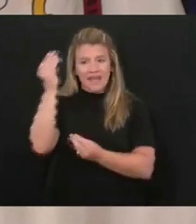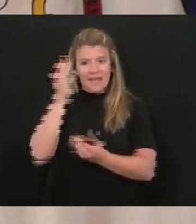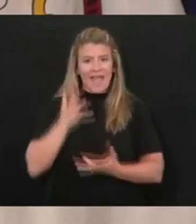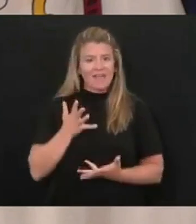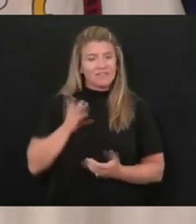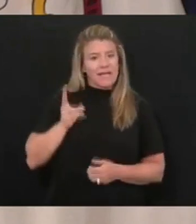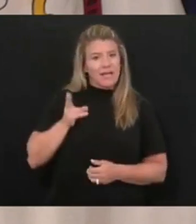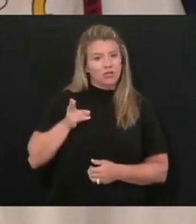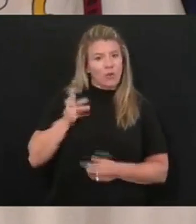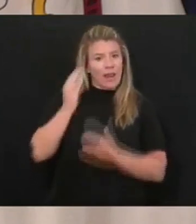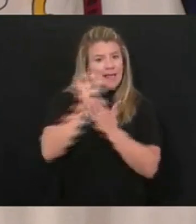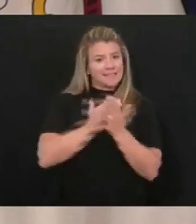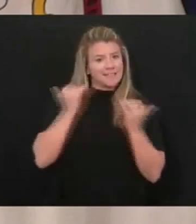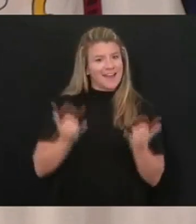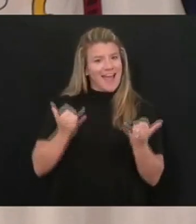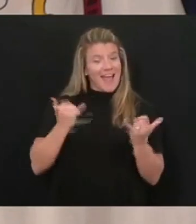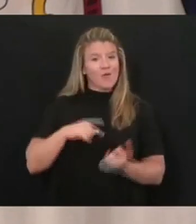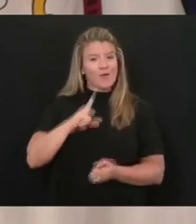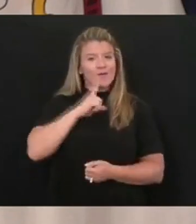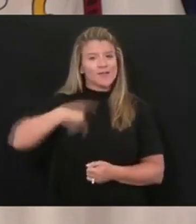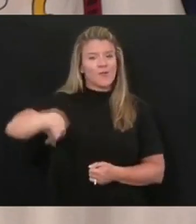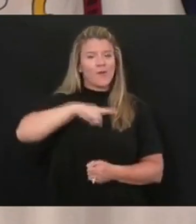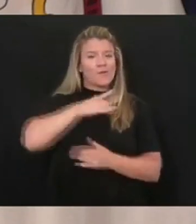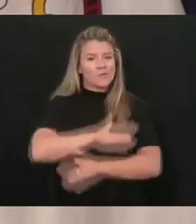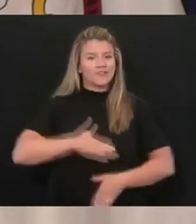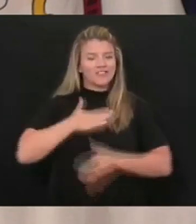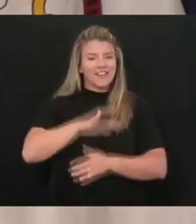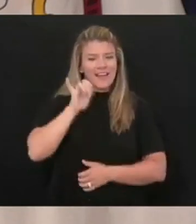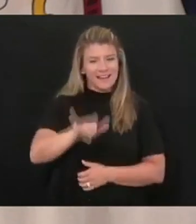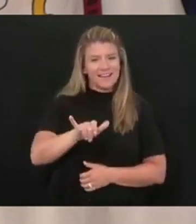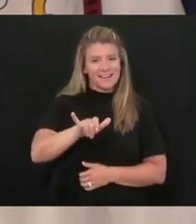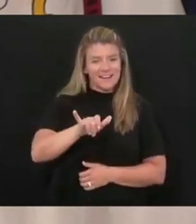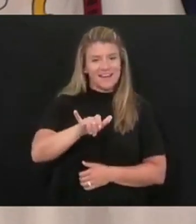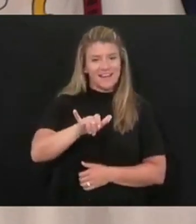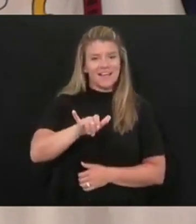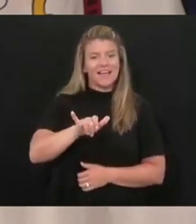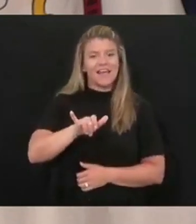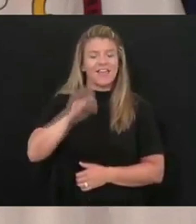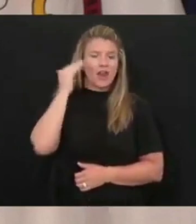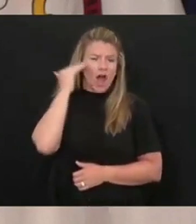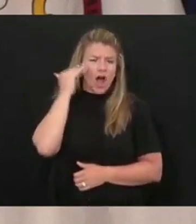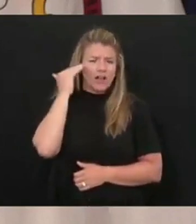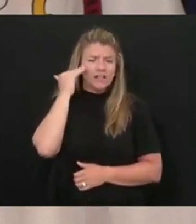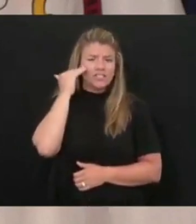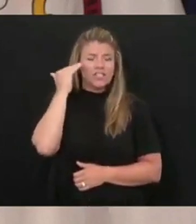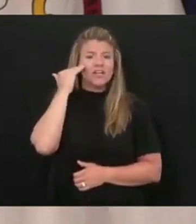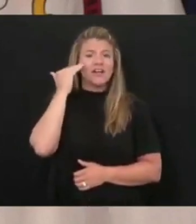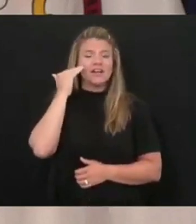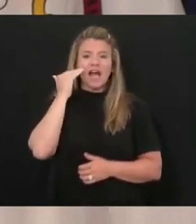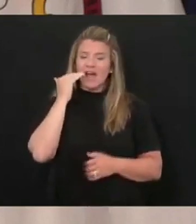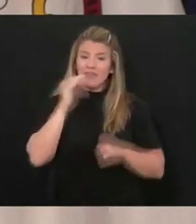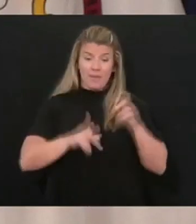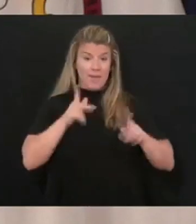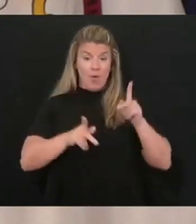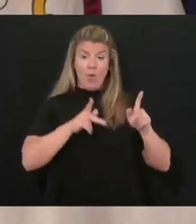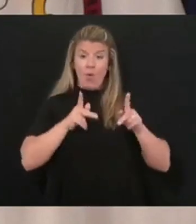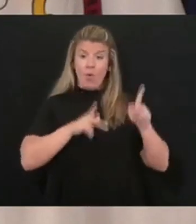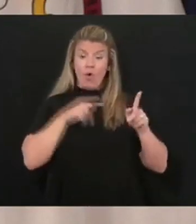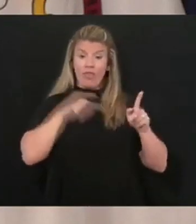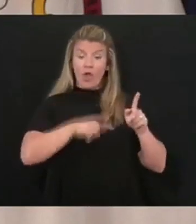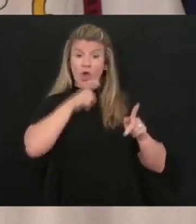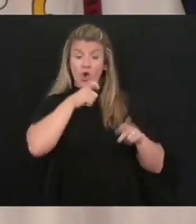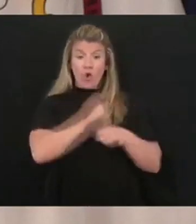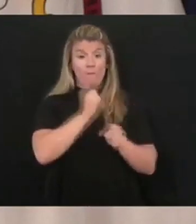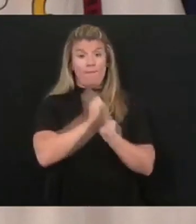another history lesson today, which we all appreciate. And and and in the knowledge of of the very people that made